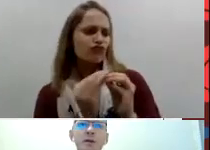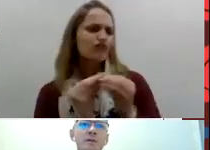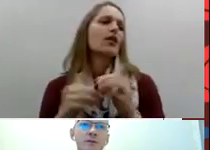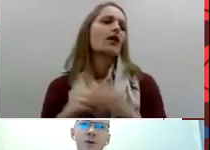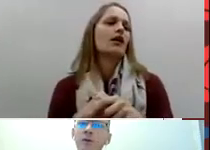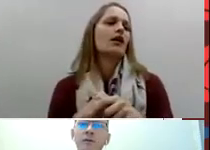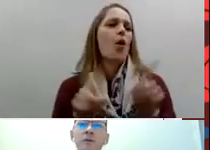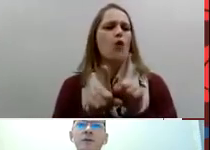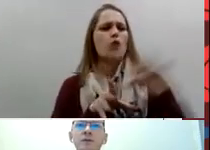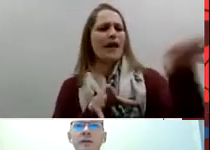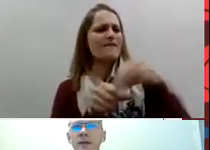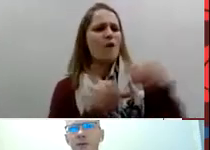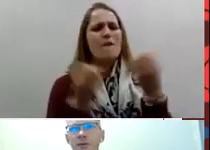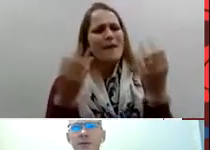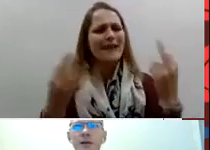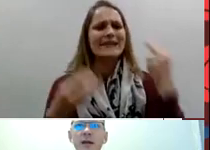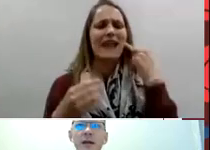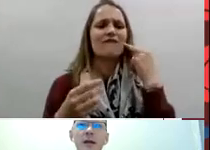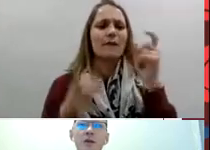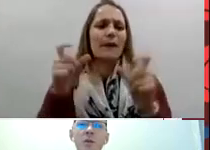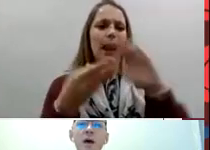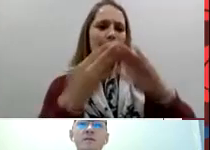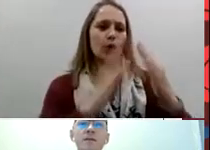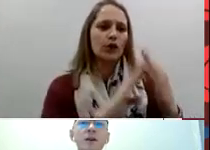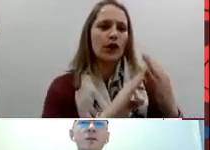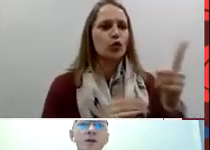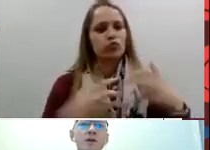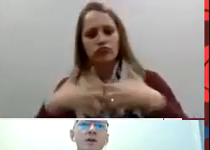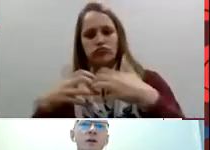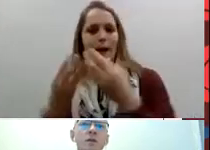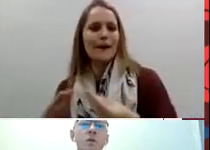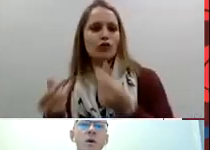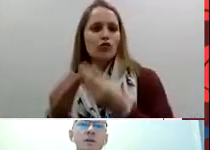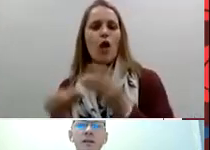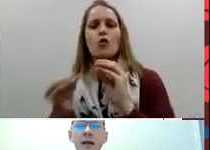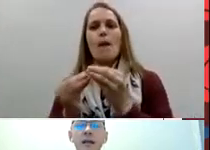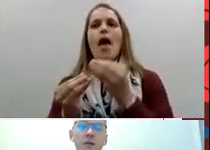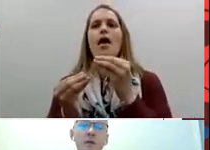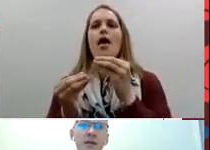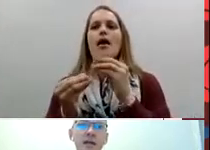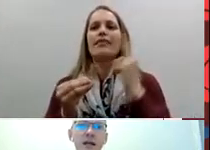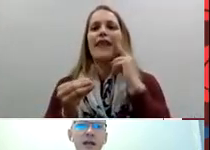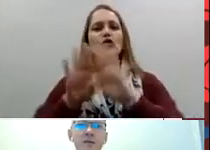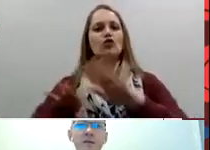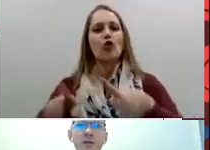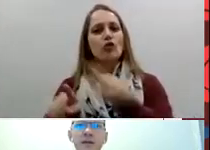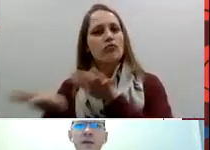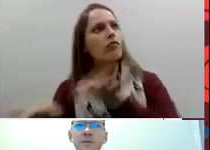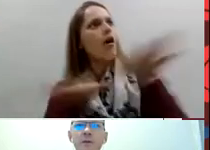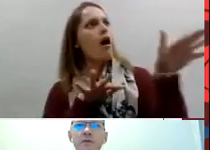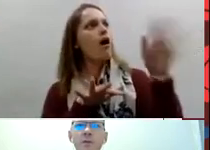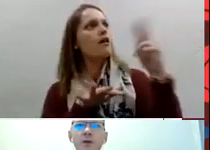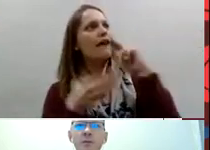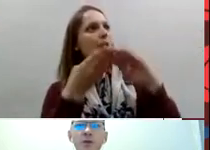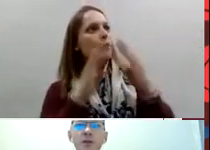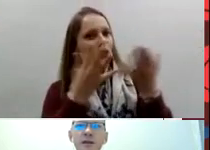when we did photography we used deaf people so as far as we could we wanted and we did involve deaf